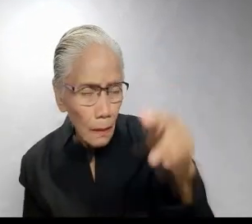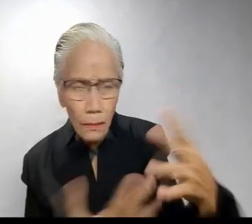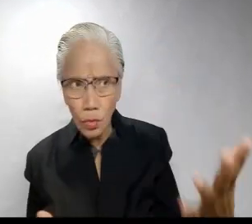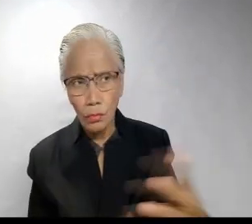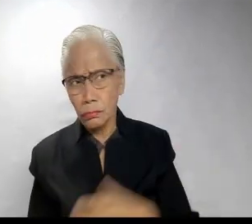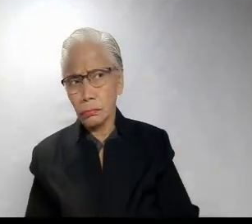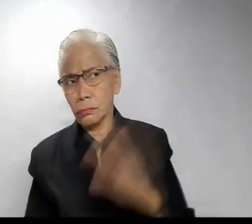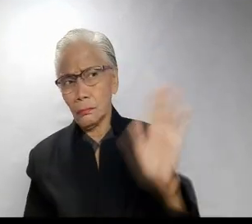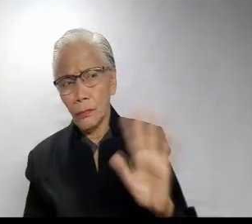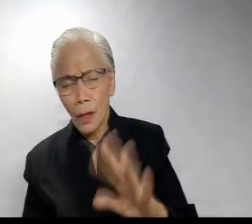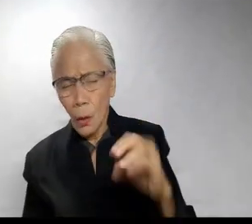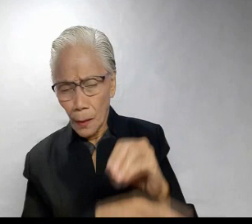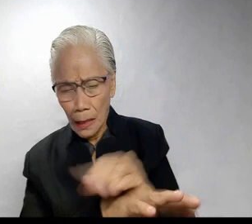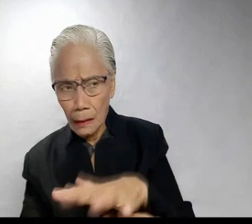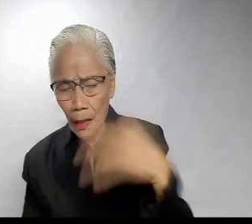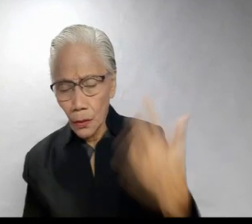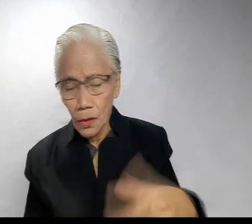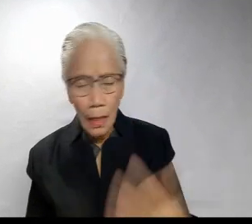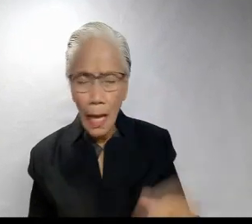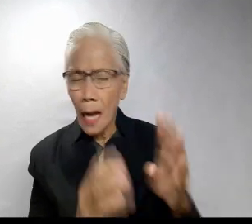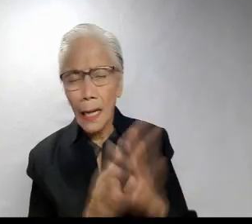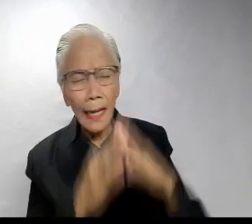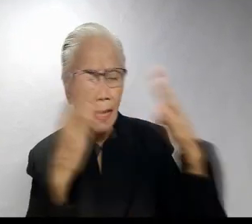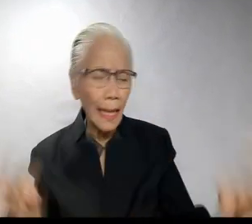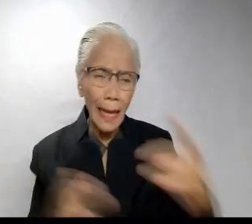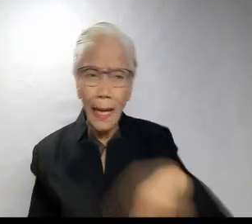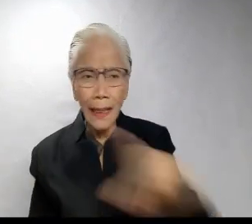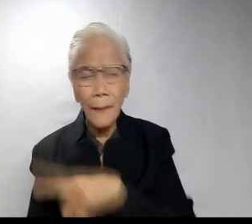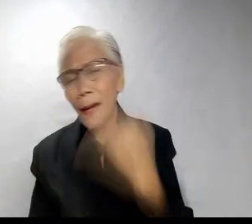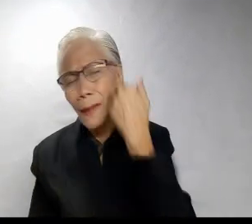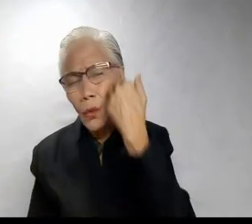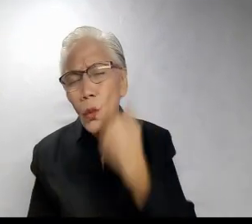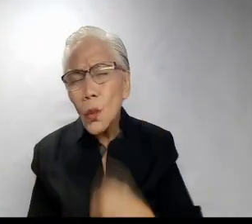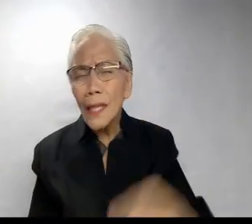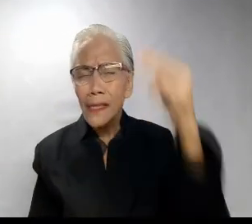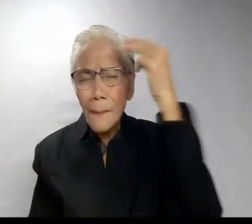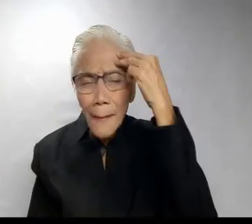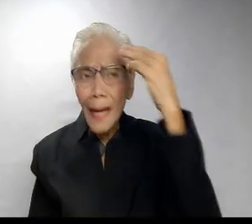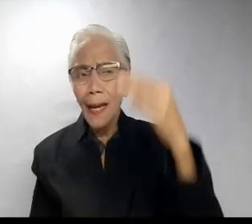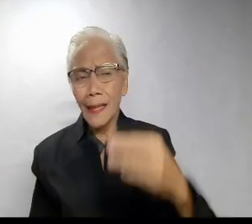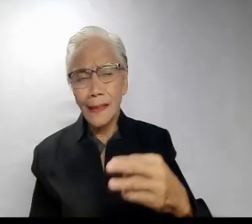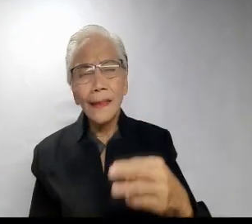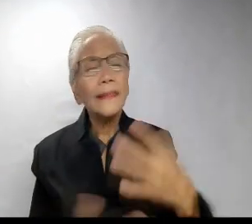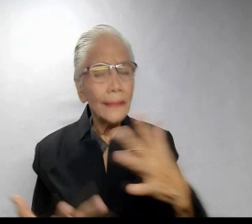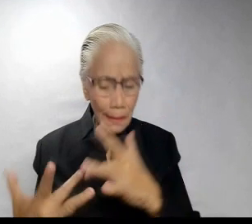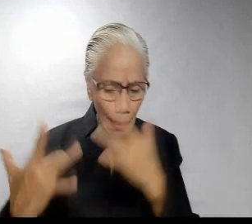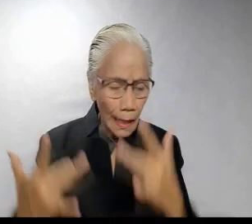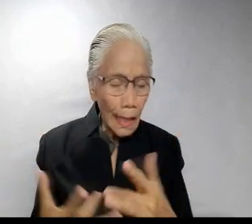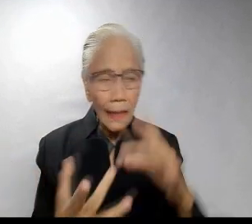influencer kapabakamo. Ako po, lalong patay tayo dyan. Ang laki ng pagkukulang natin sa mind,